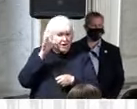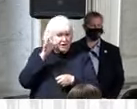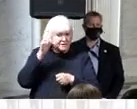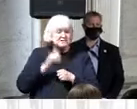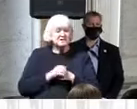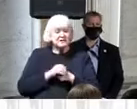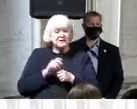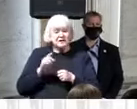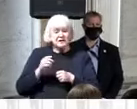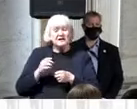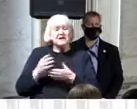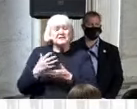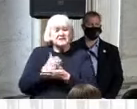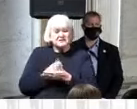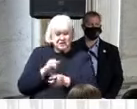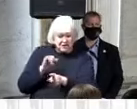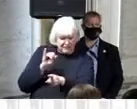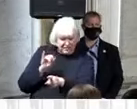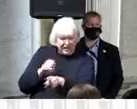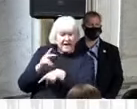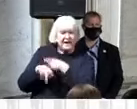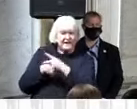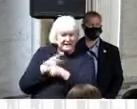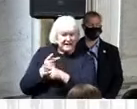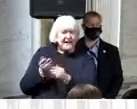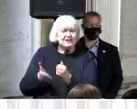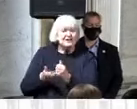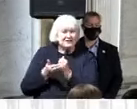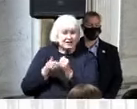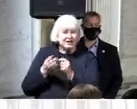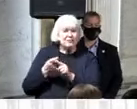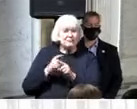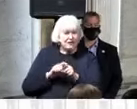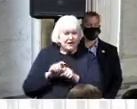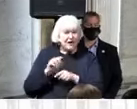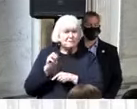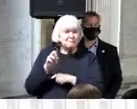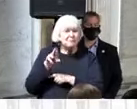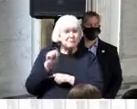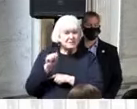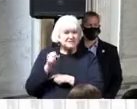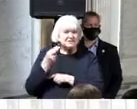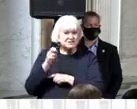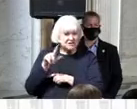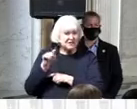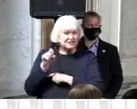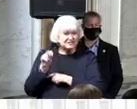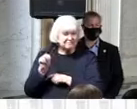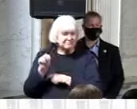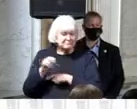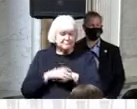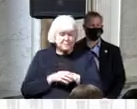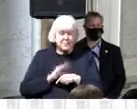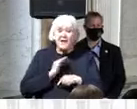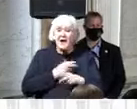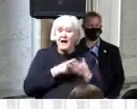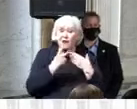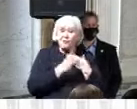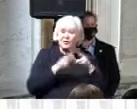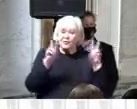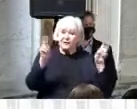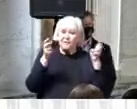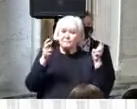in mrs shelton in shelton build back better that is exactly the kind of support our